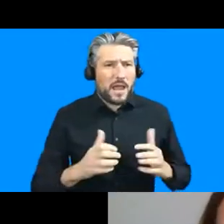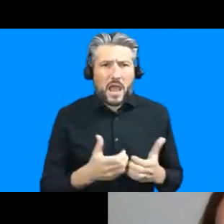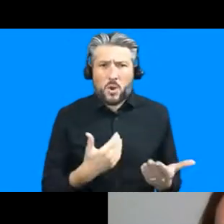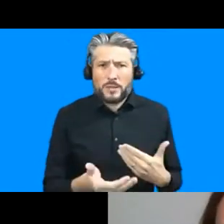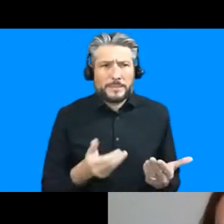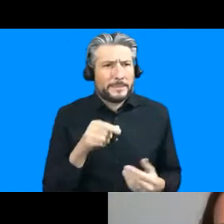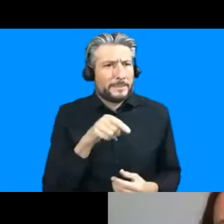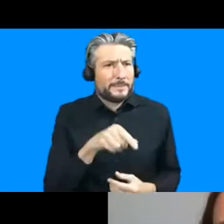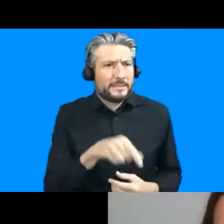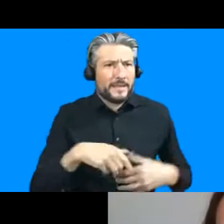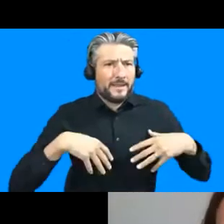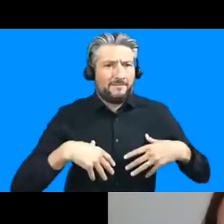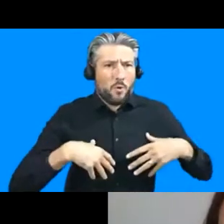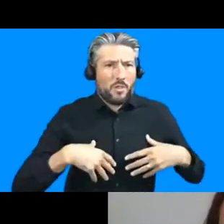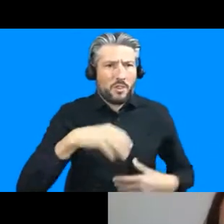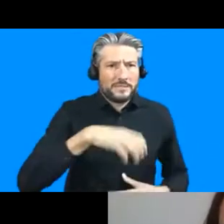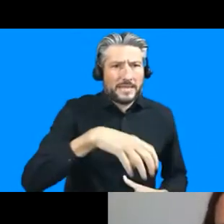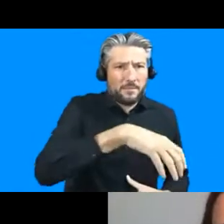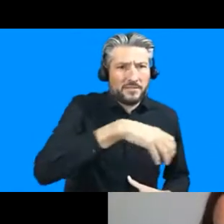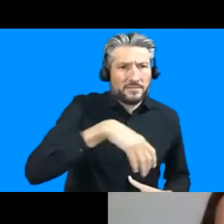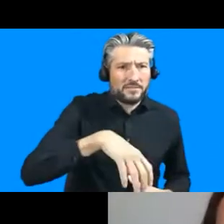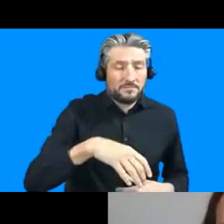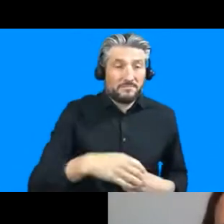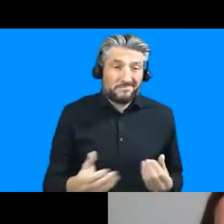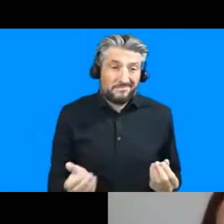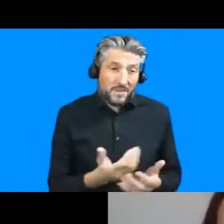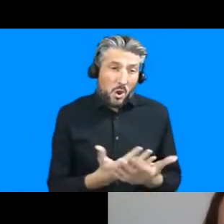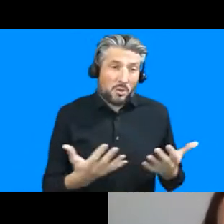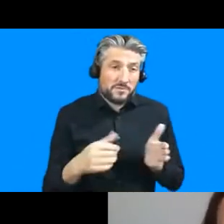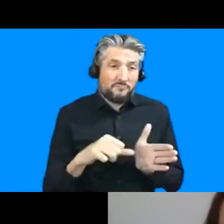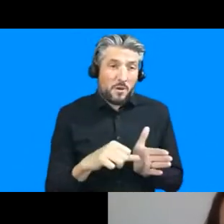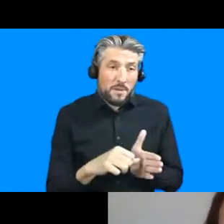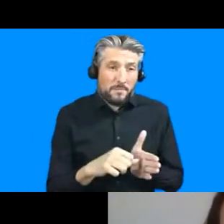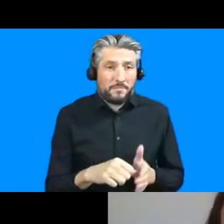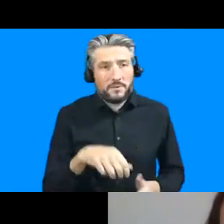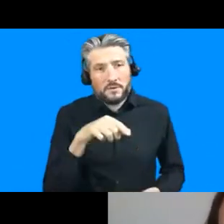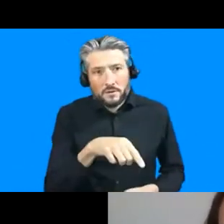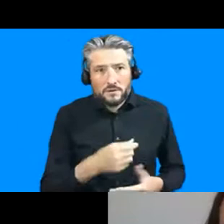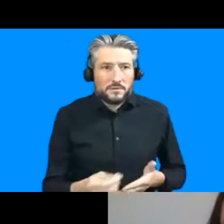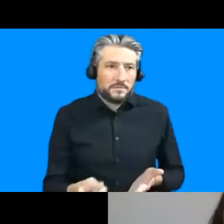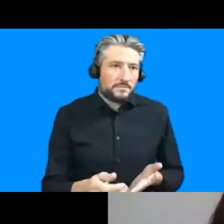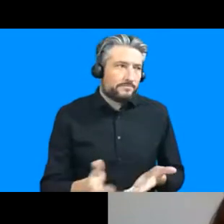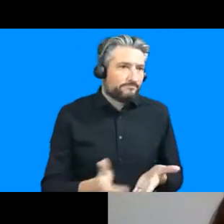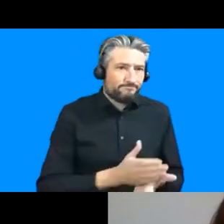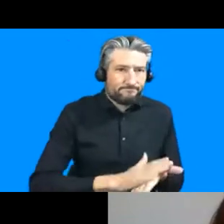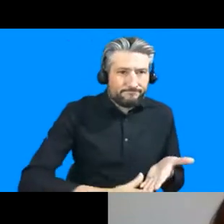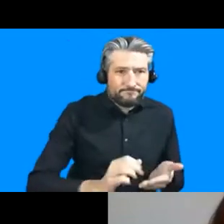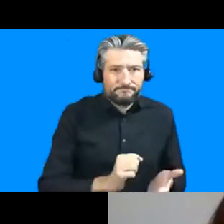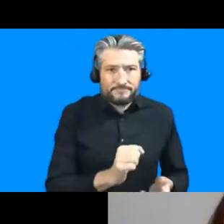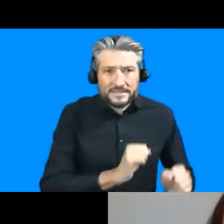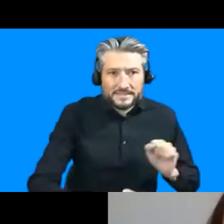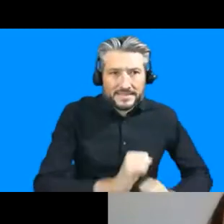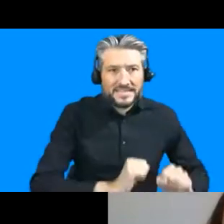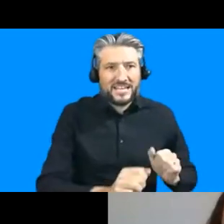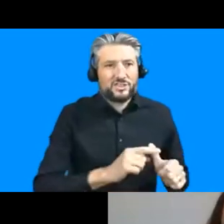obvious ones so the physical infrastructure and under that i could you know sanitation housing road road networks other aspects of this spatial